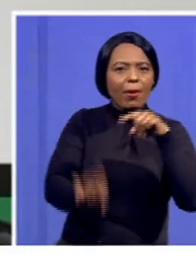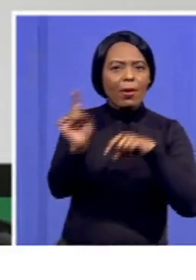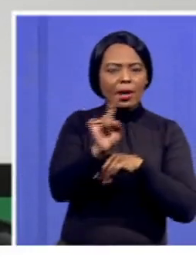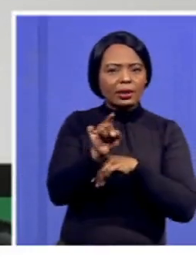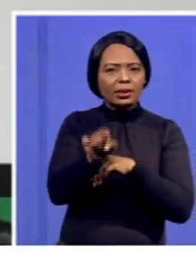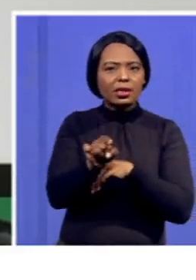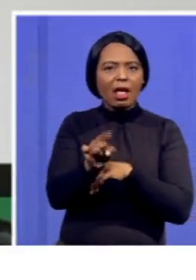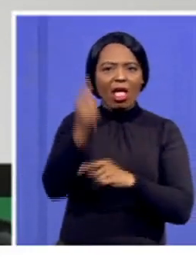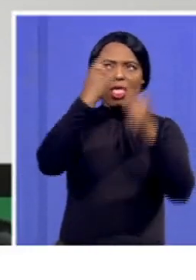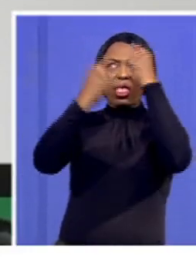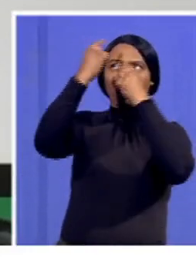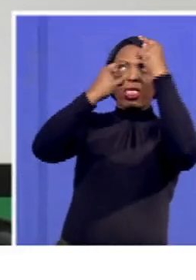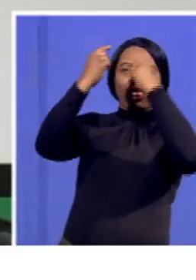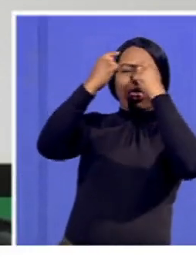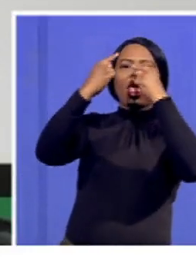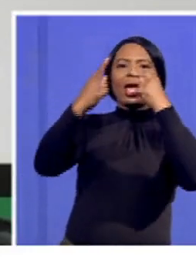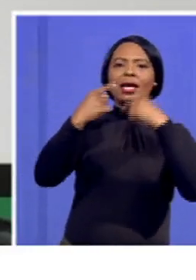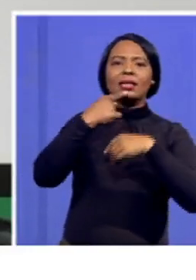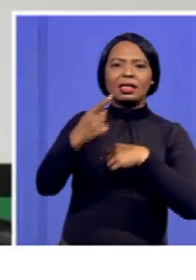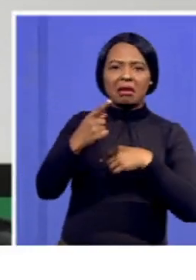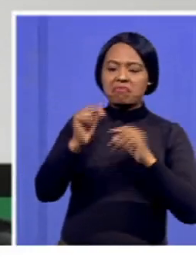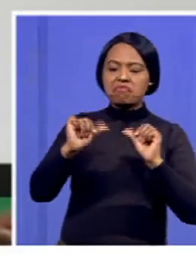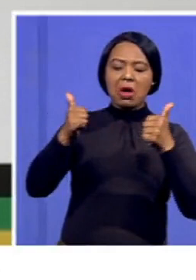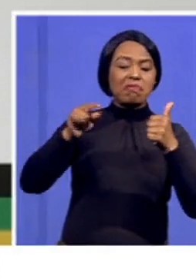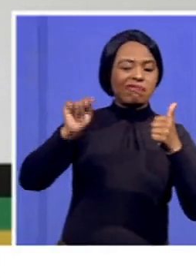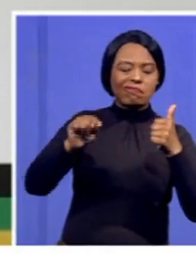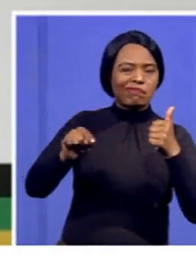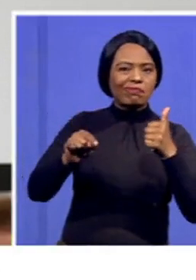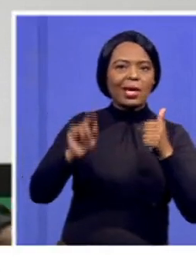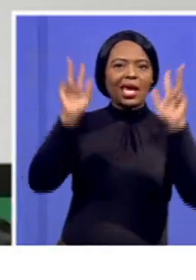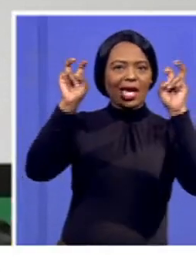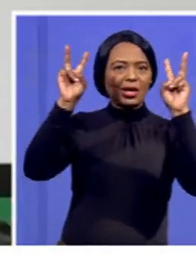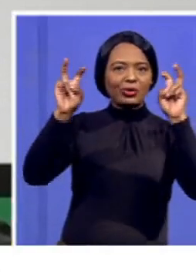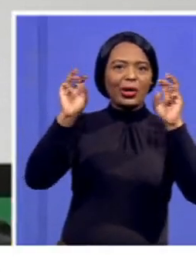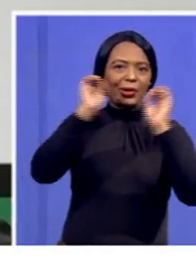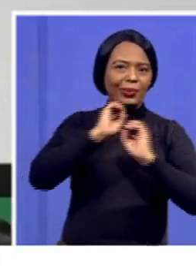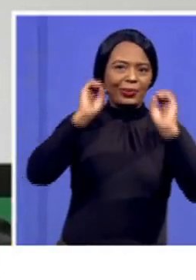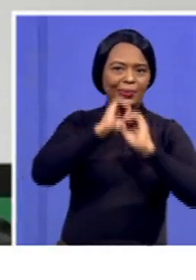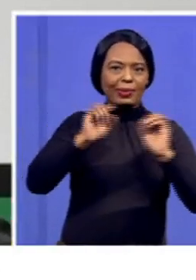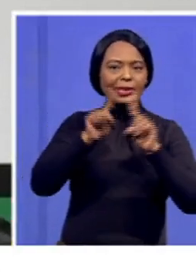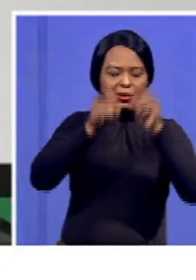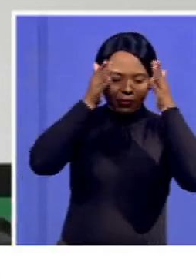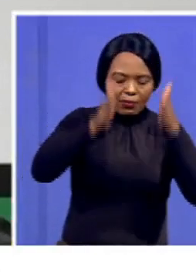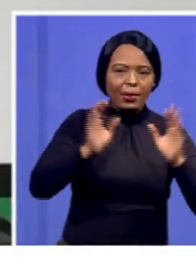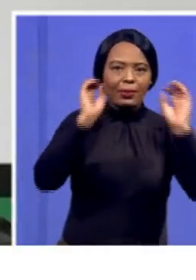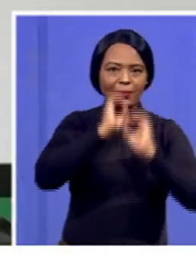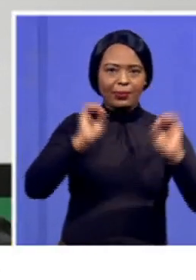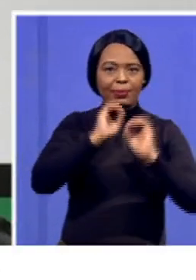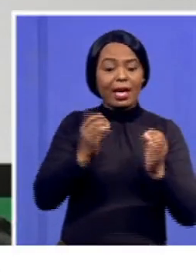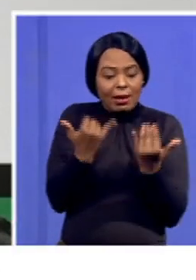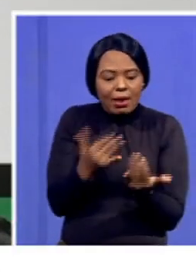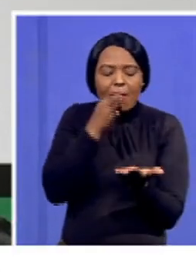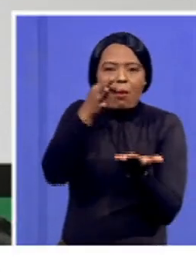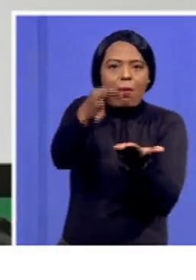or criticism around that we don't seem to be doing well, but we don't seem to be paying attention to it. So one of the things that we are proposing, which is